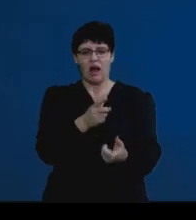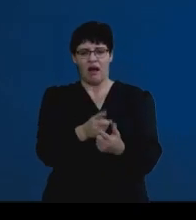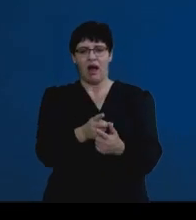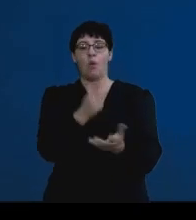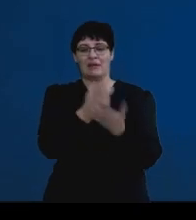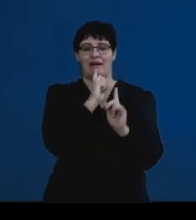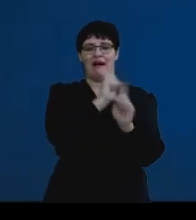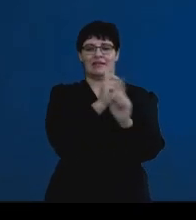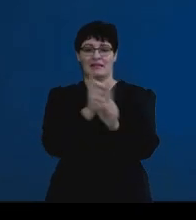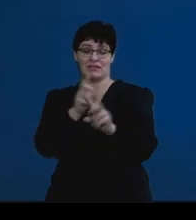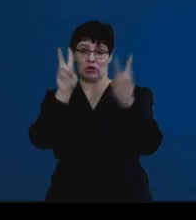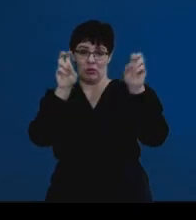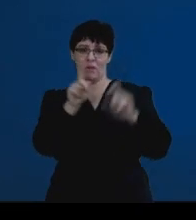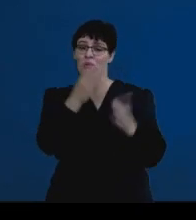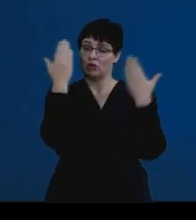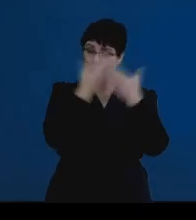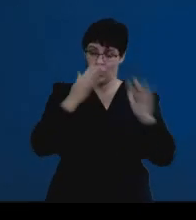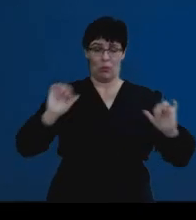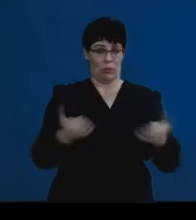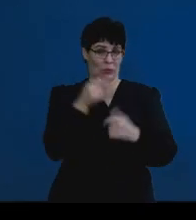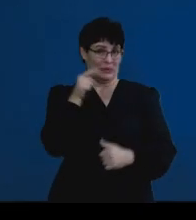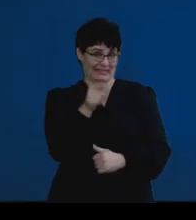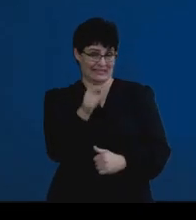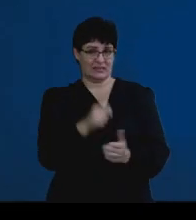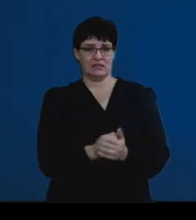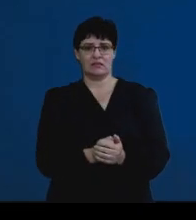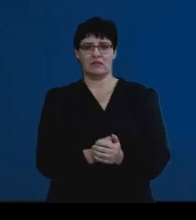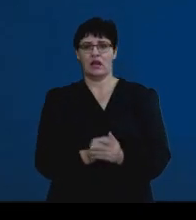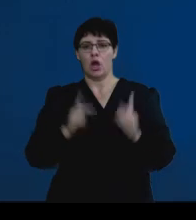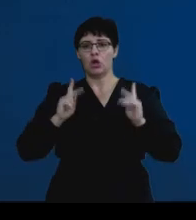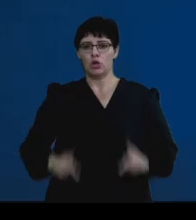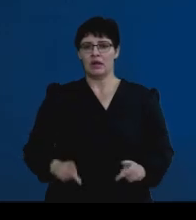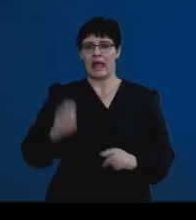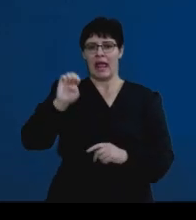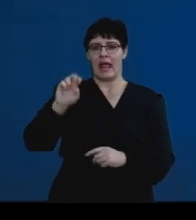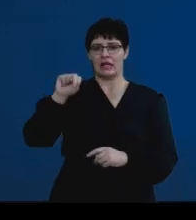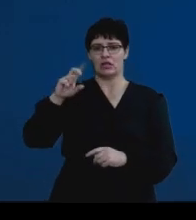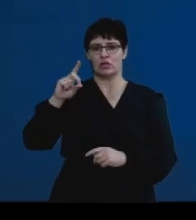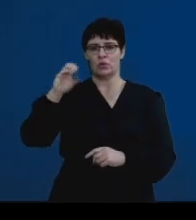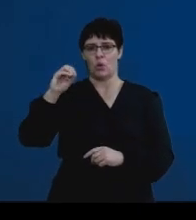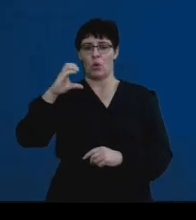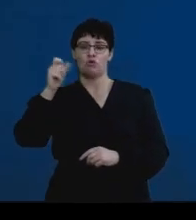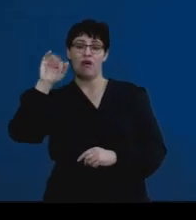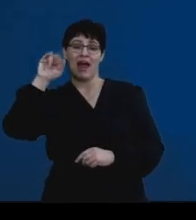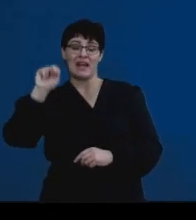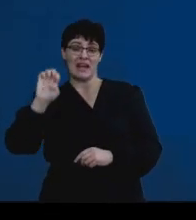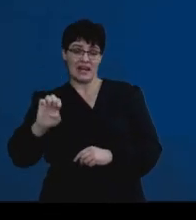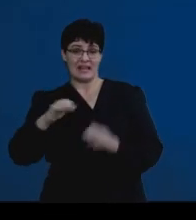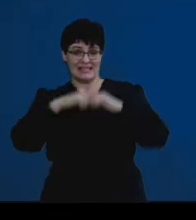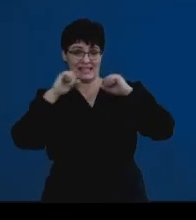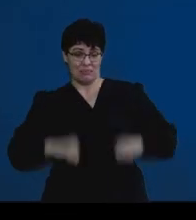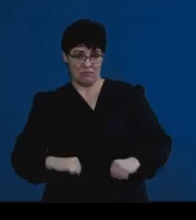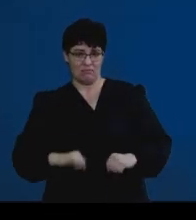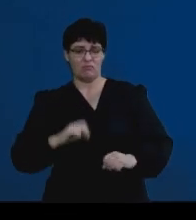specific topic. So learn well. The human endocrine system makes up 10% of this exam,